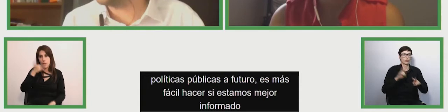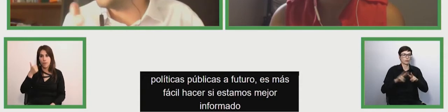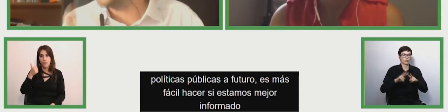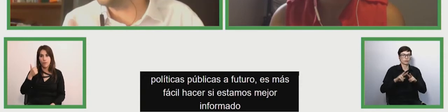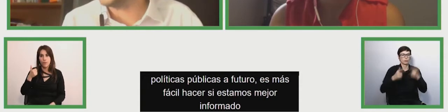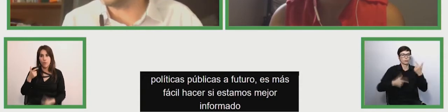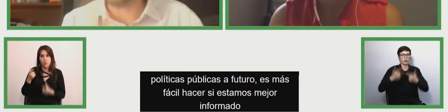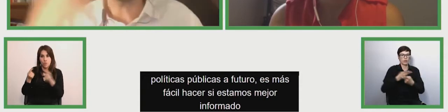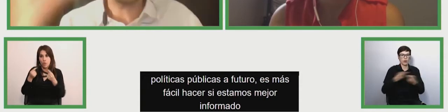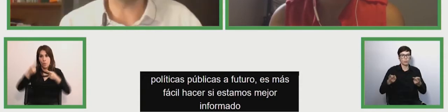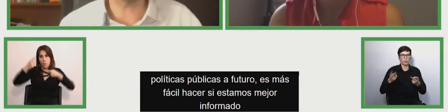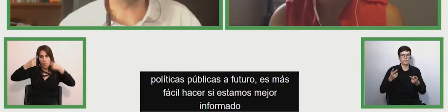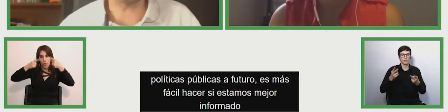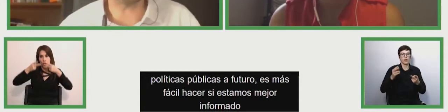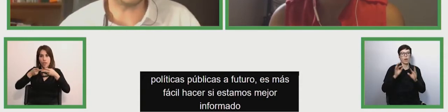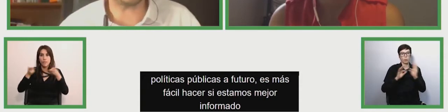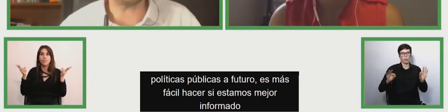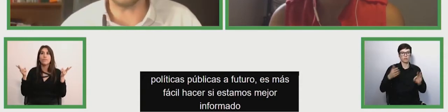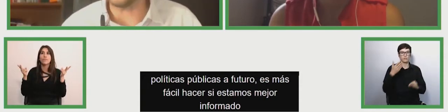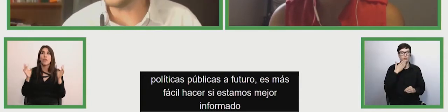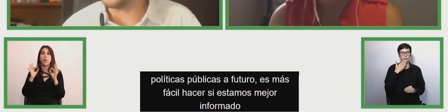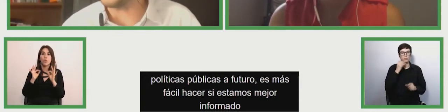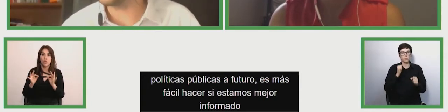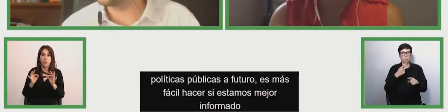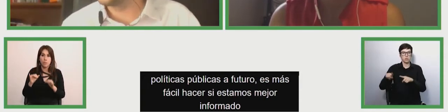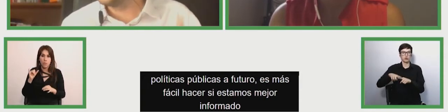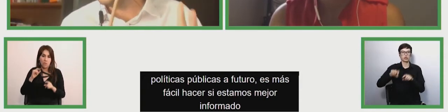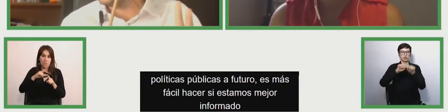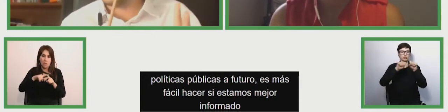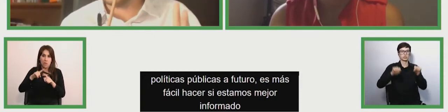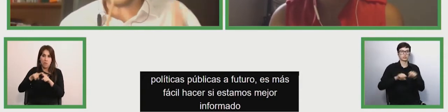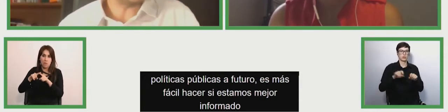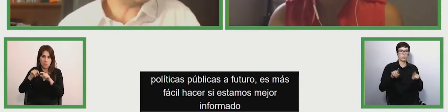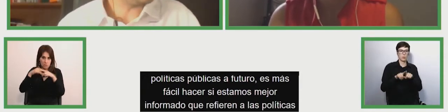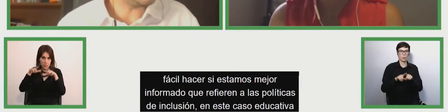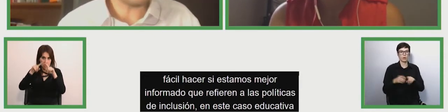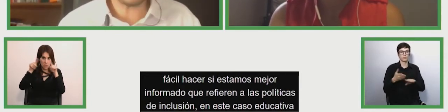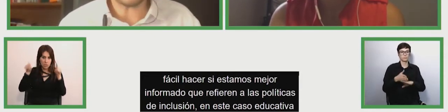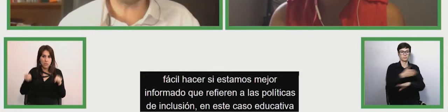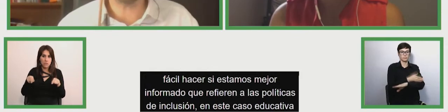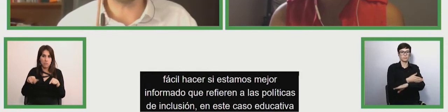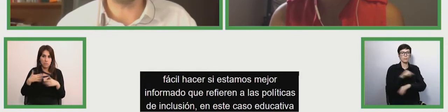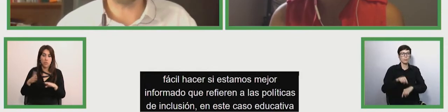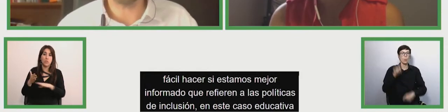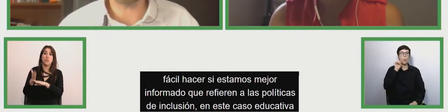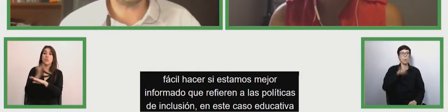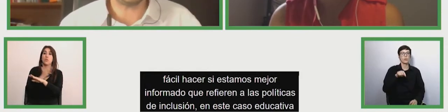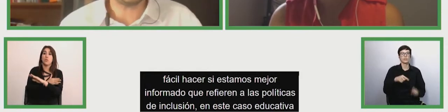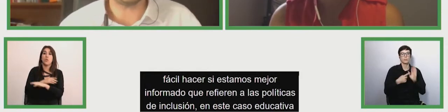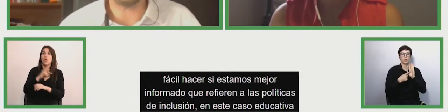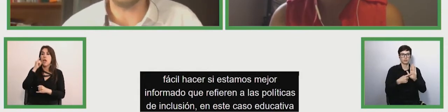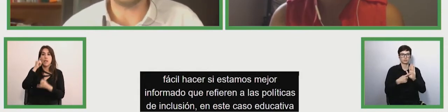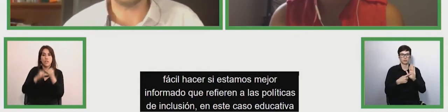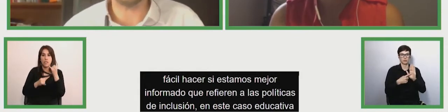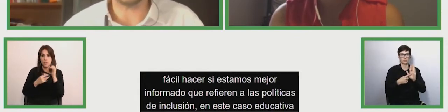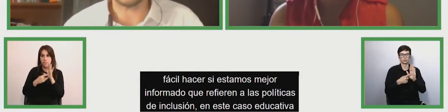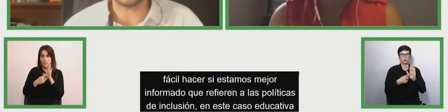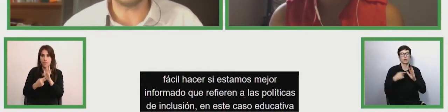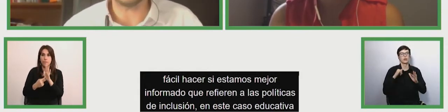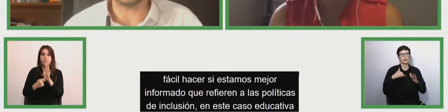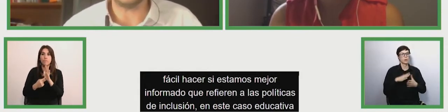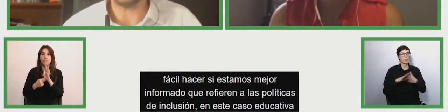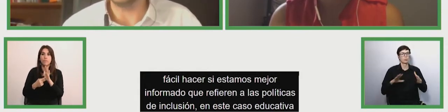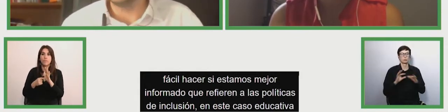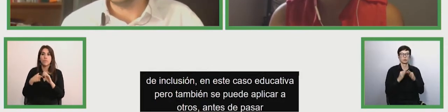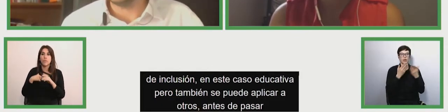in this case and education also applicable to other systems before we go to our last panelists to